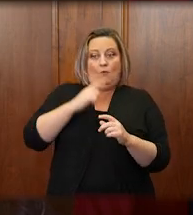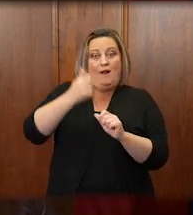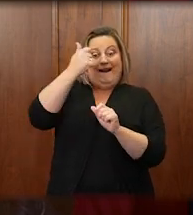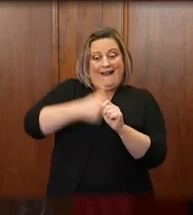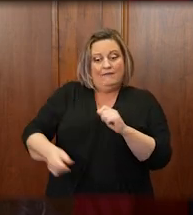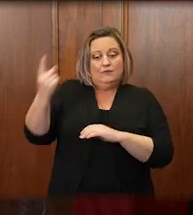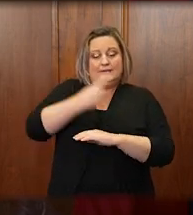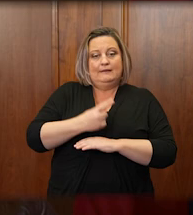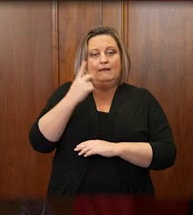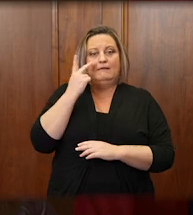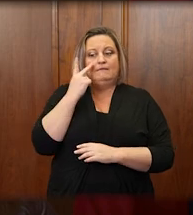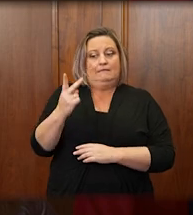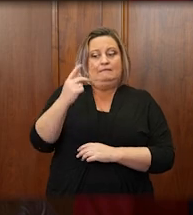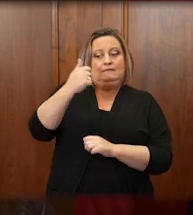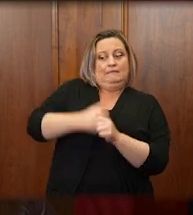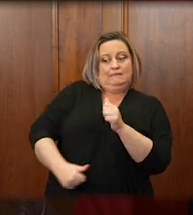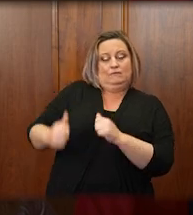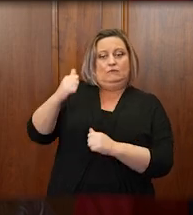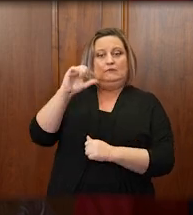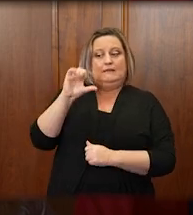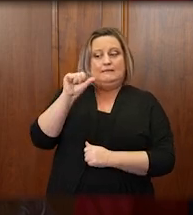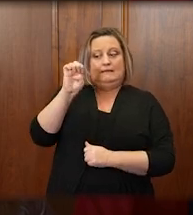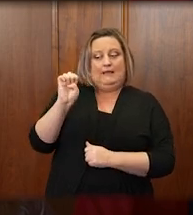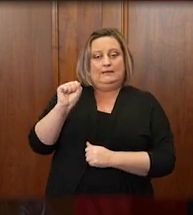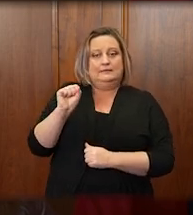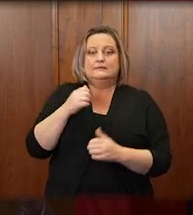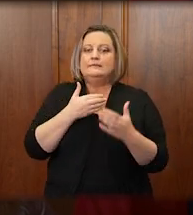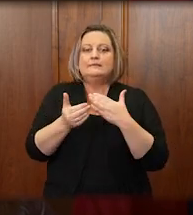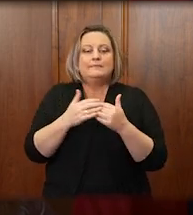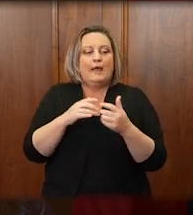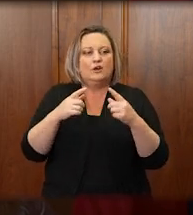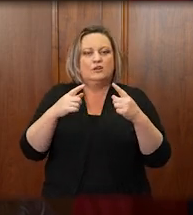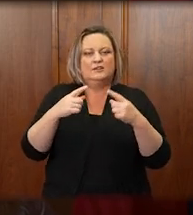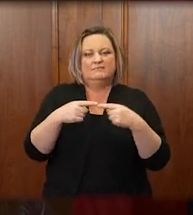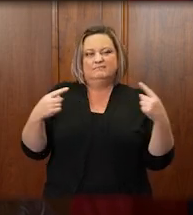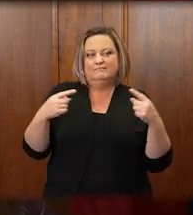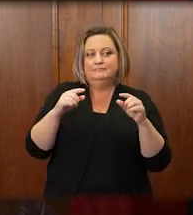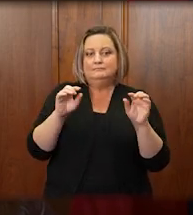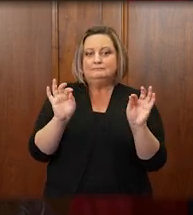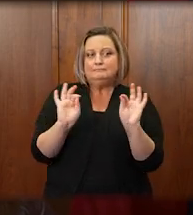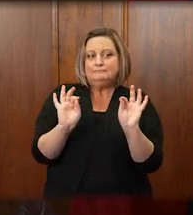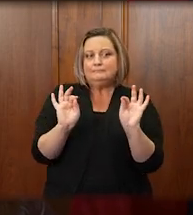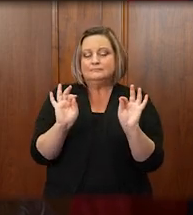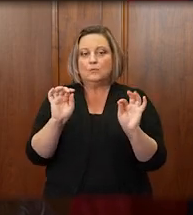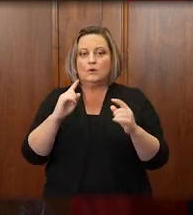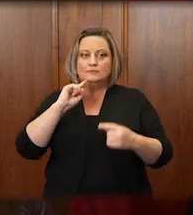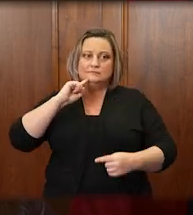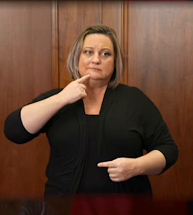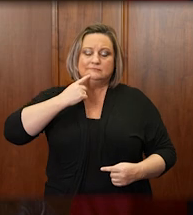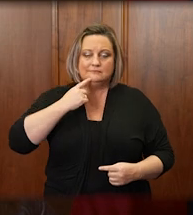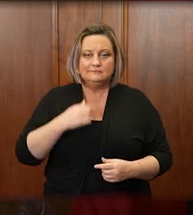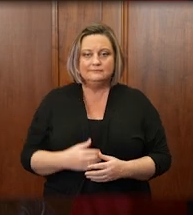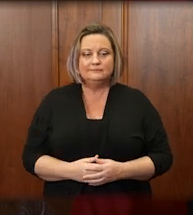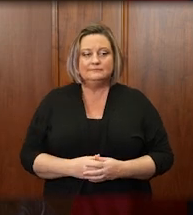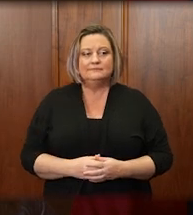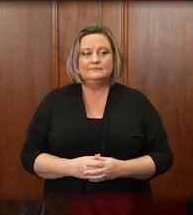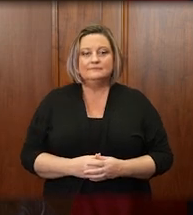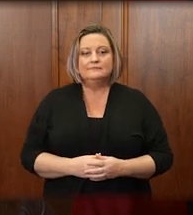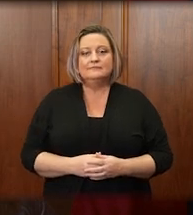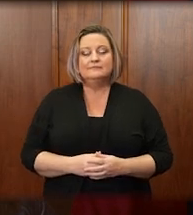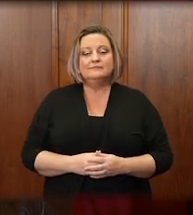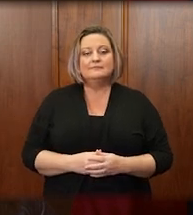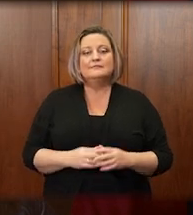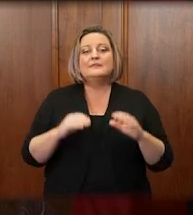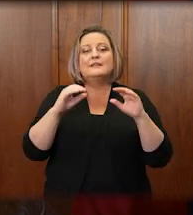matter how seemingly great or small that controversy may be. There is no such thing as an unimportant